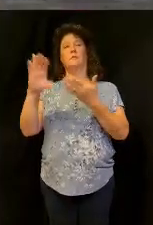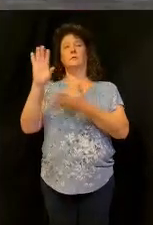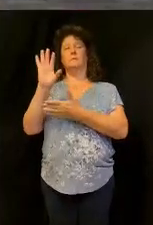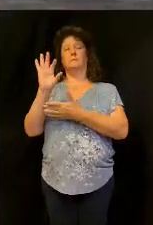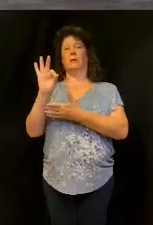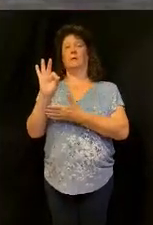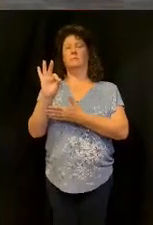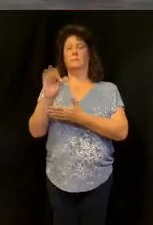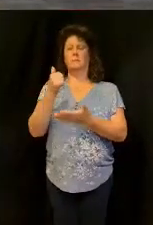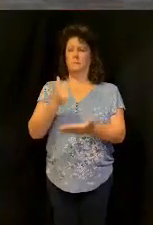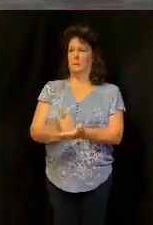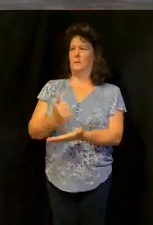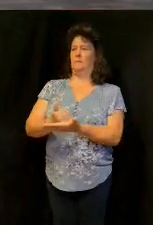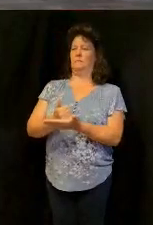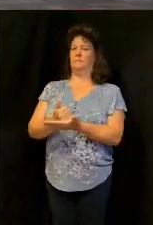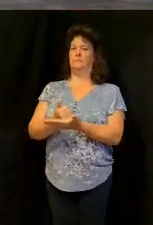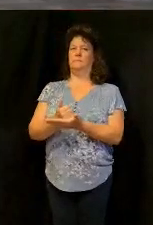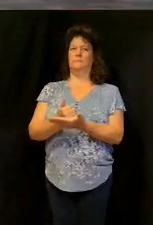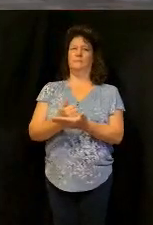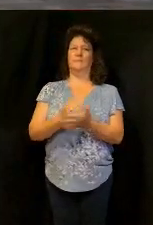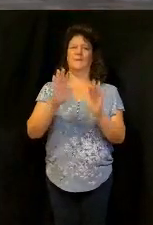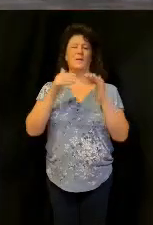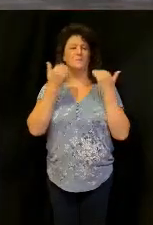alright smile